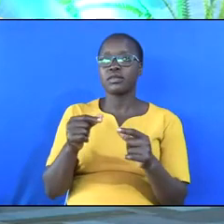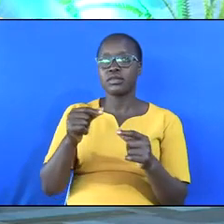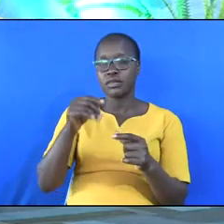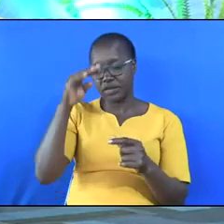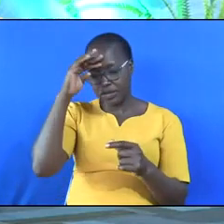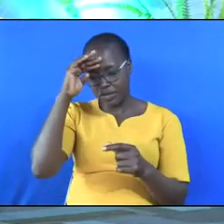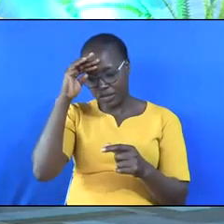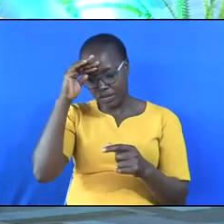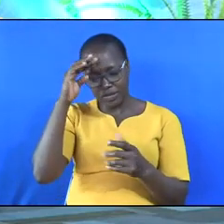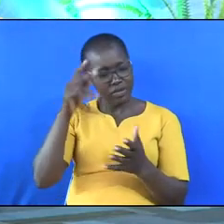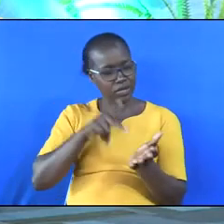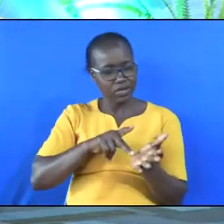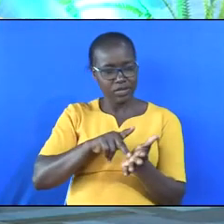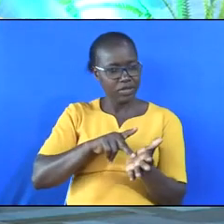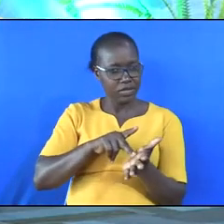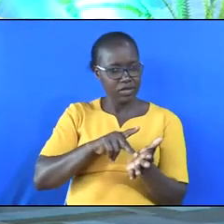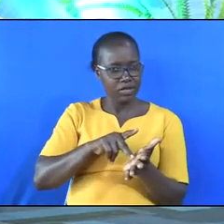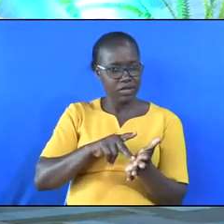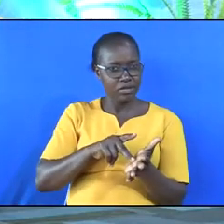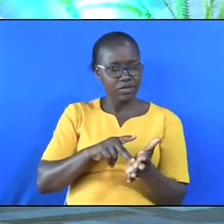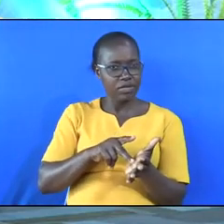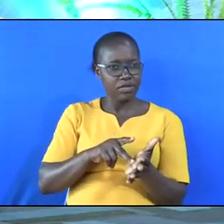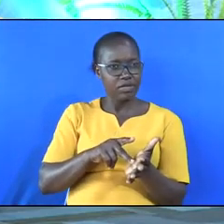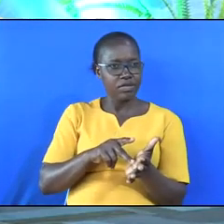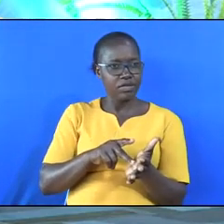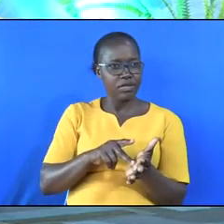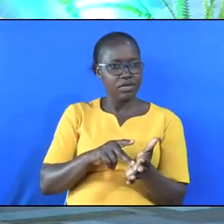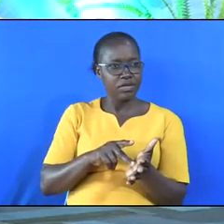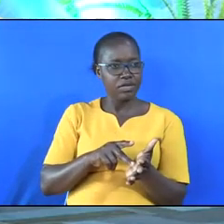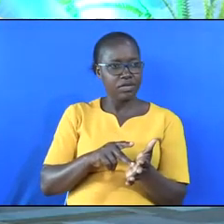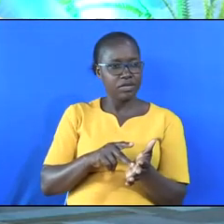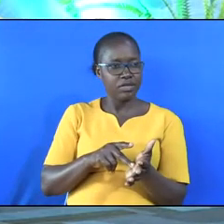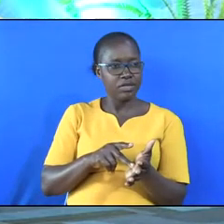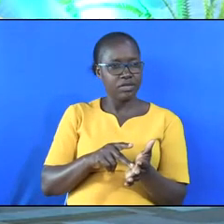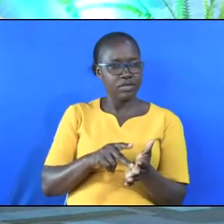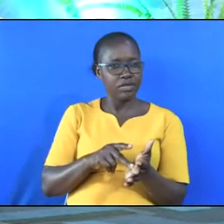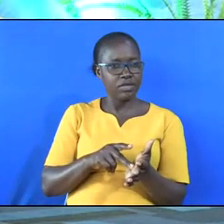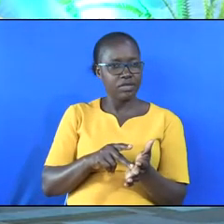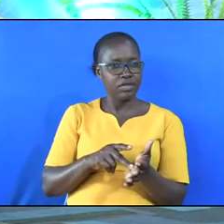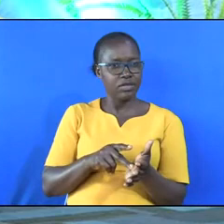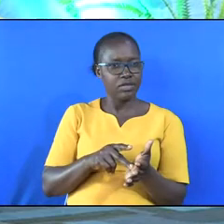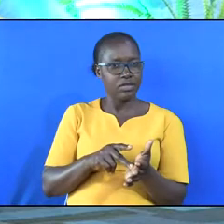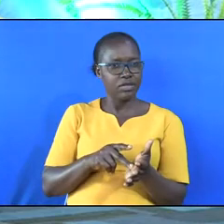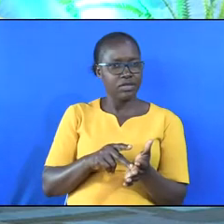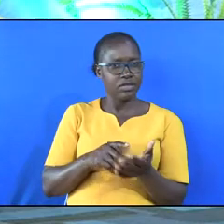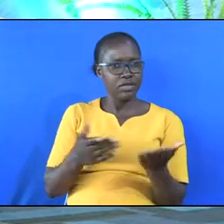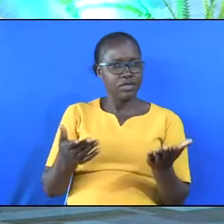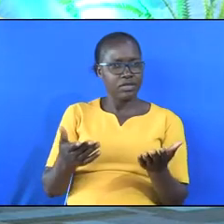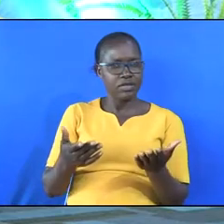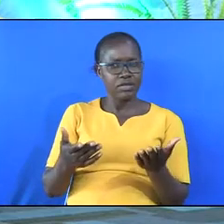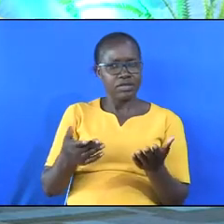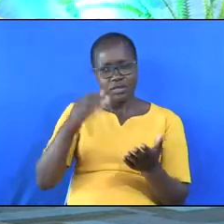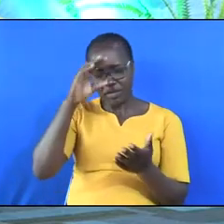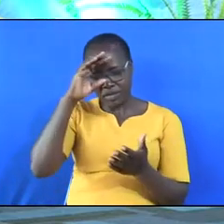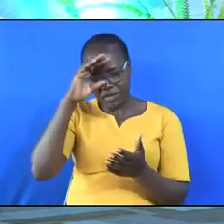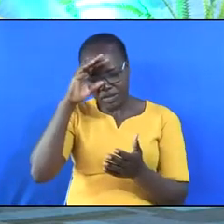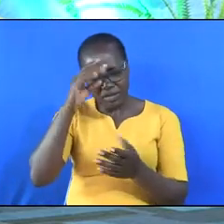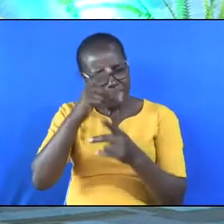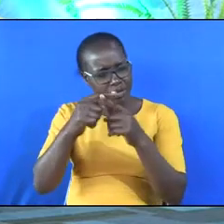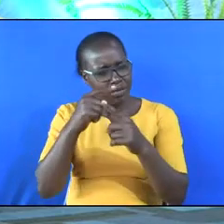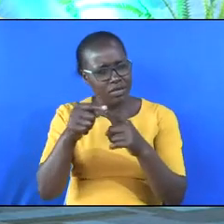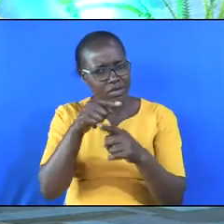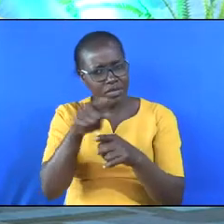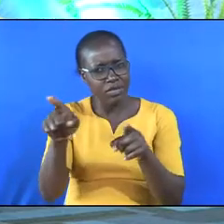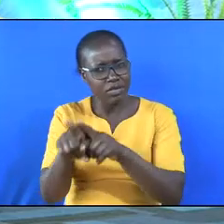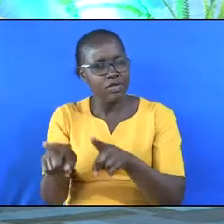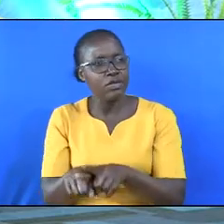poison. A few ounces will kill a child. If you drink it on a continuous basis, it is killing you